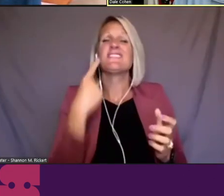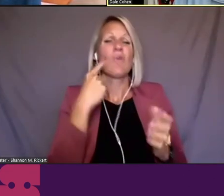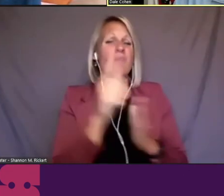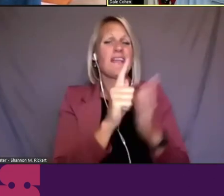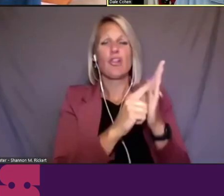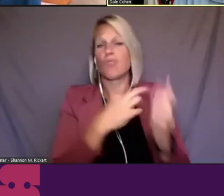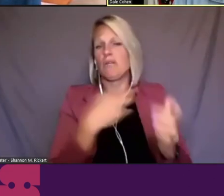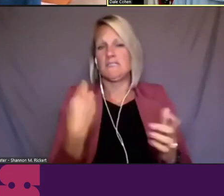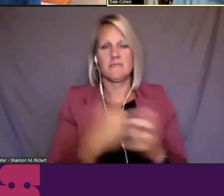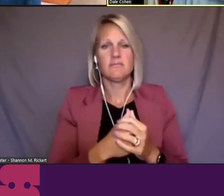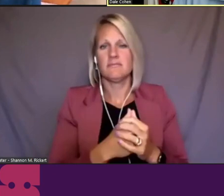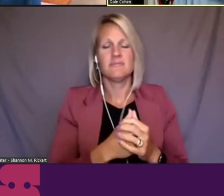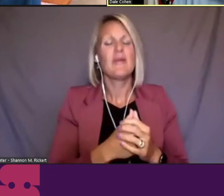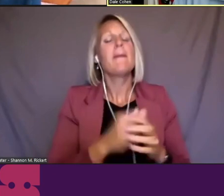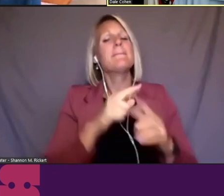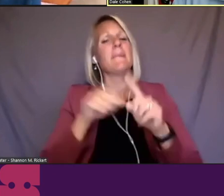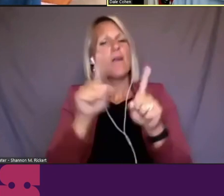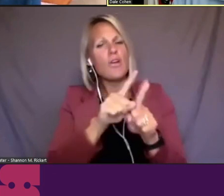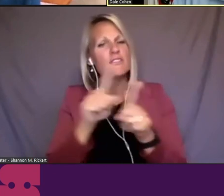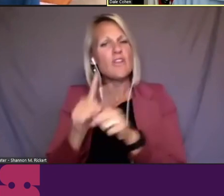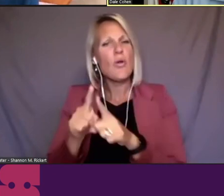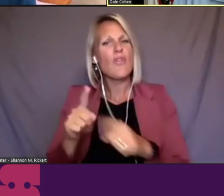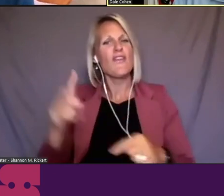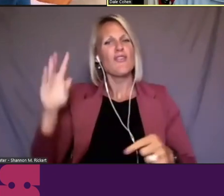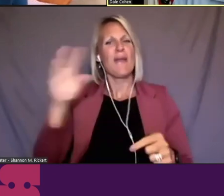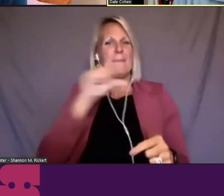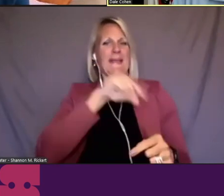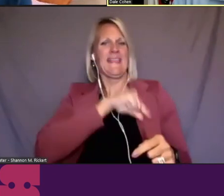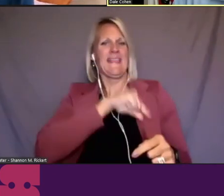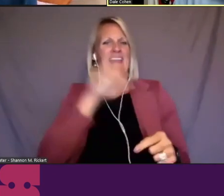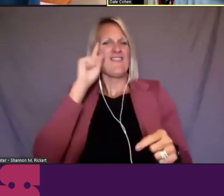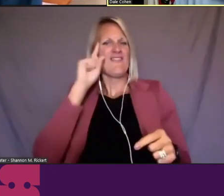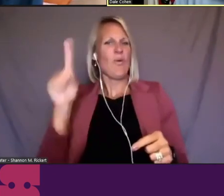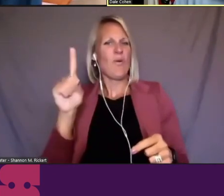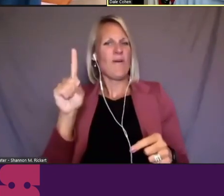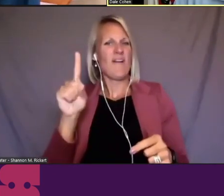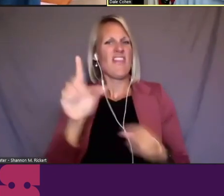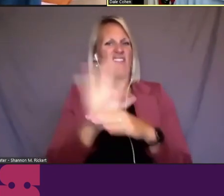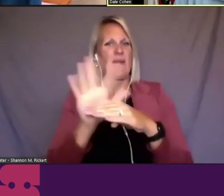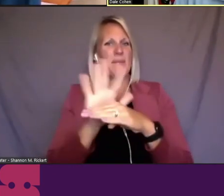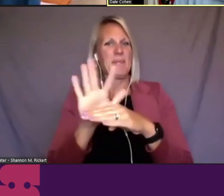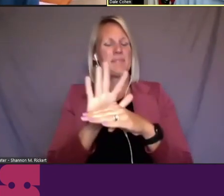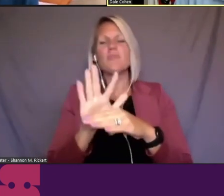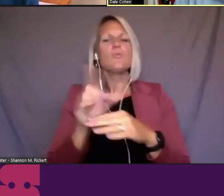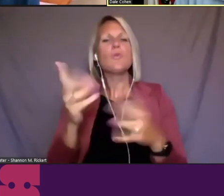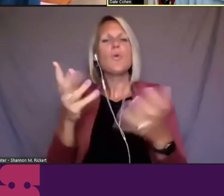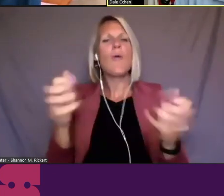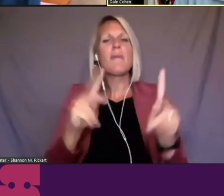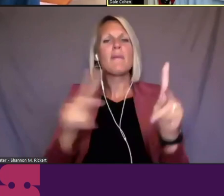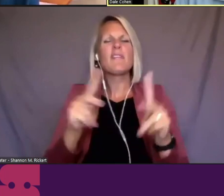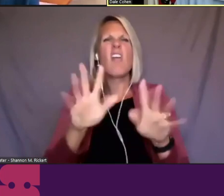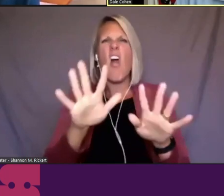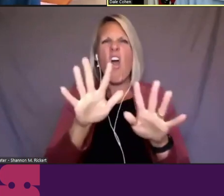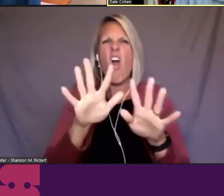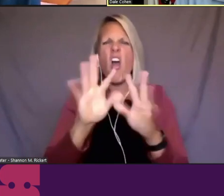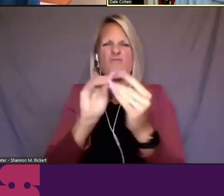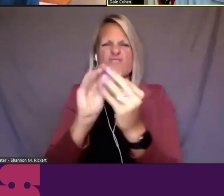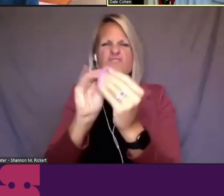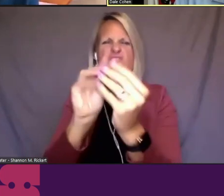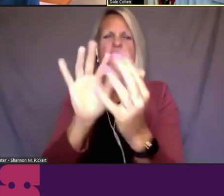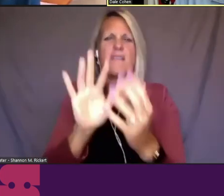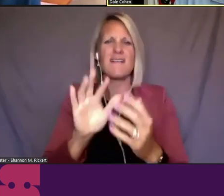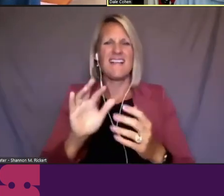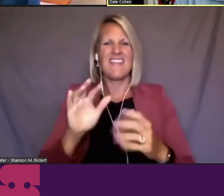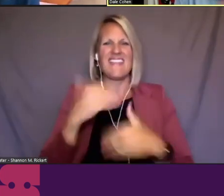you know, it's also for the credibility of the film, right, you don't want the film to be open to criticism after the fact by Monday morning